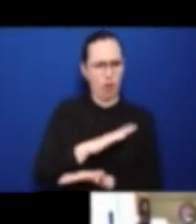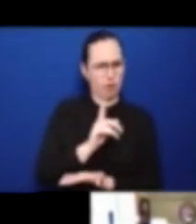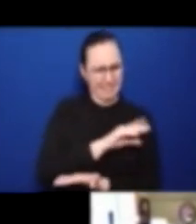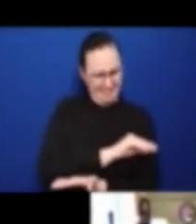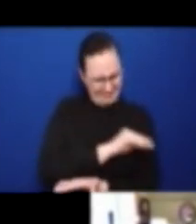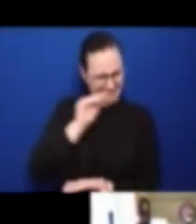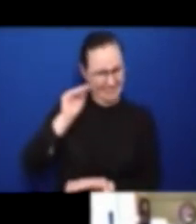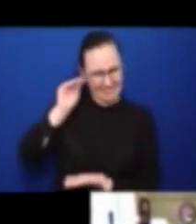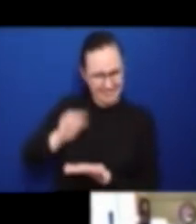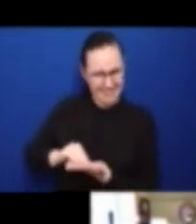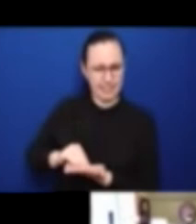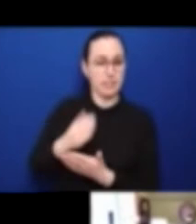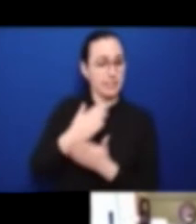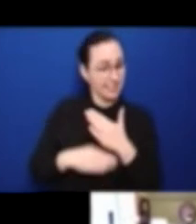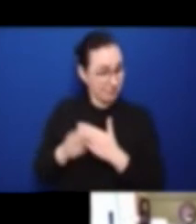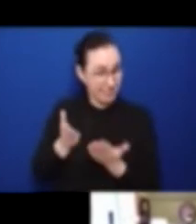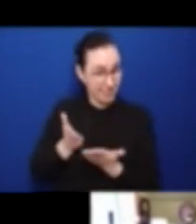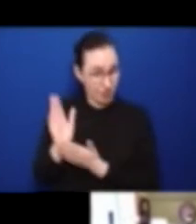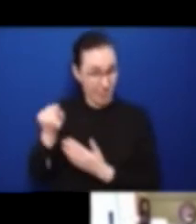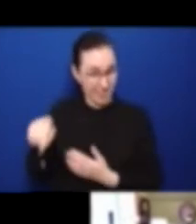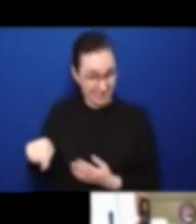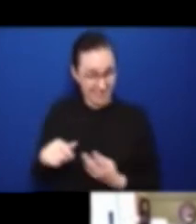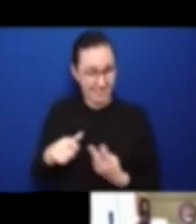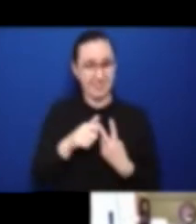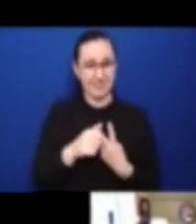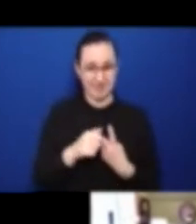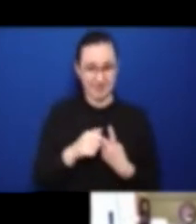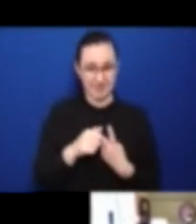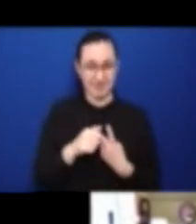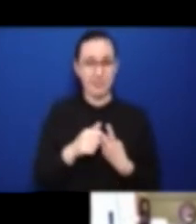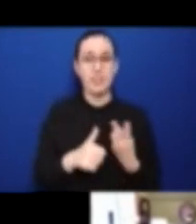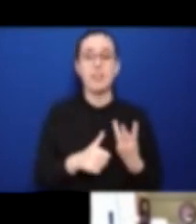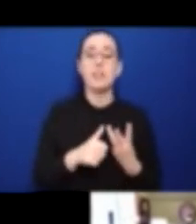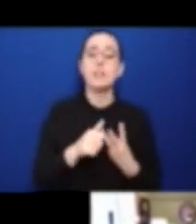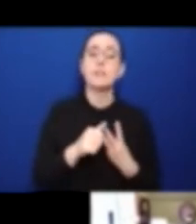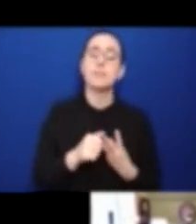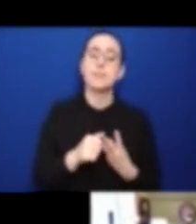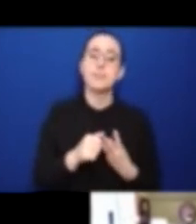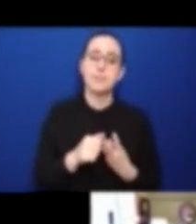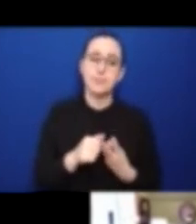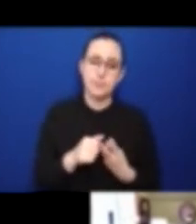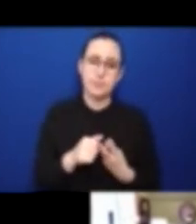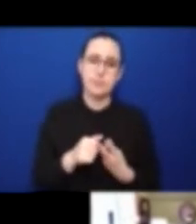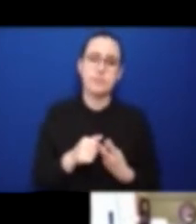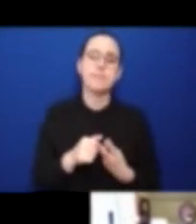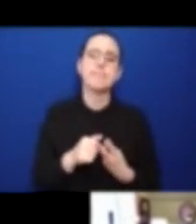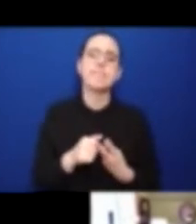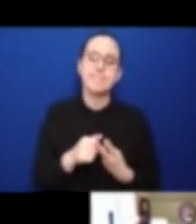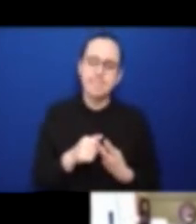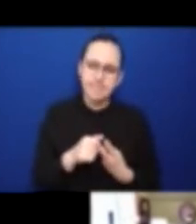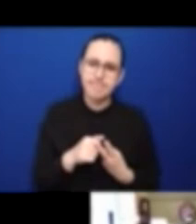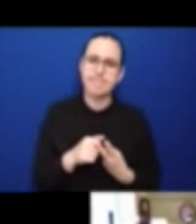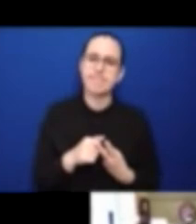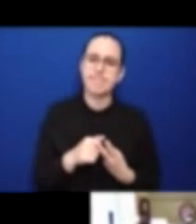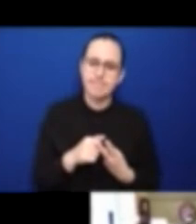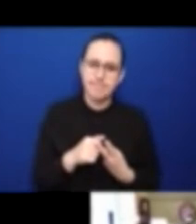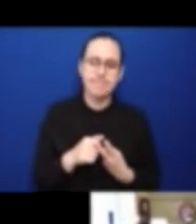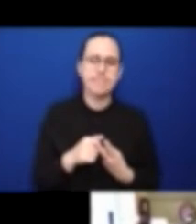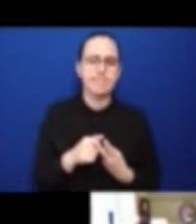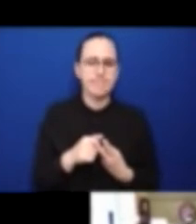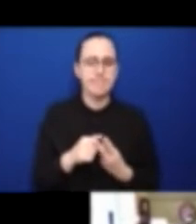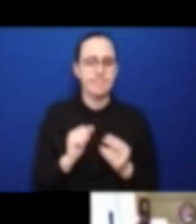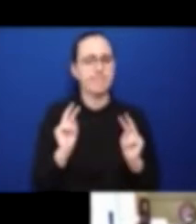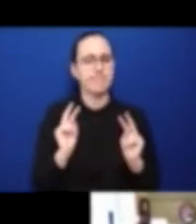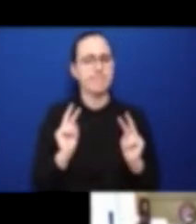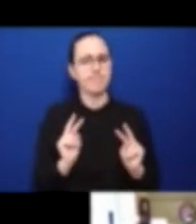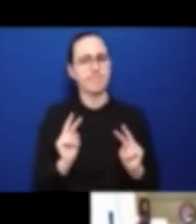also realized most definitely at the time that we were also working to change and